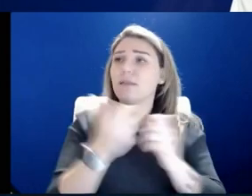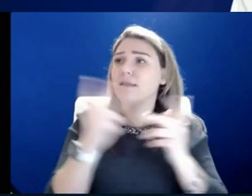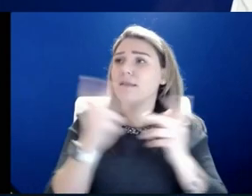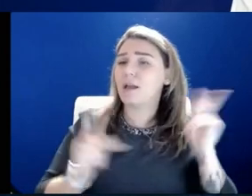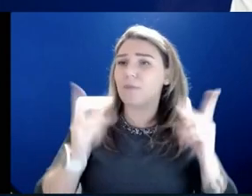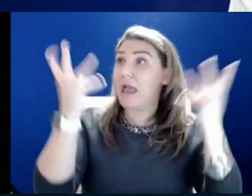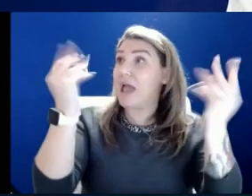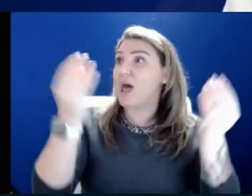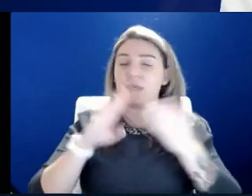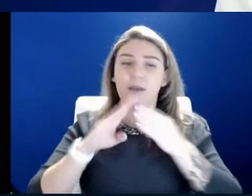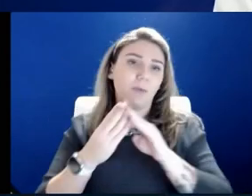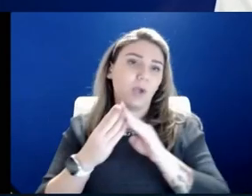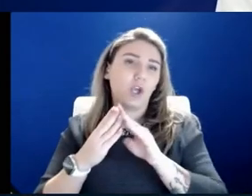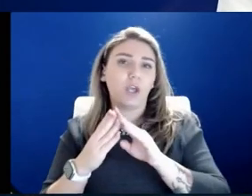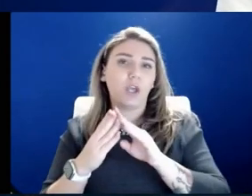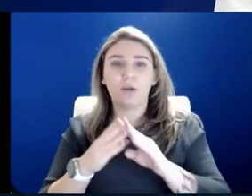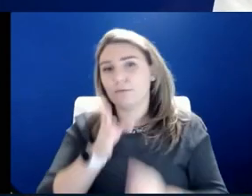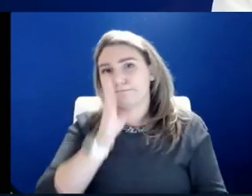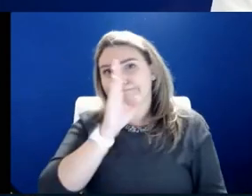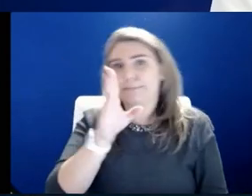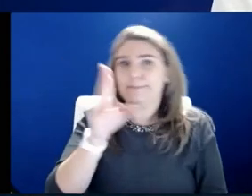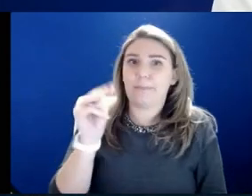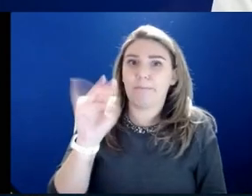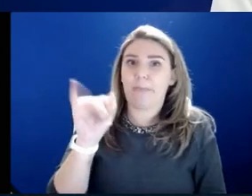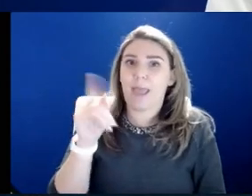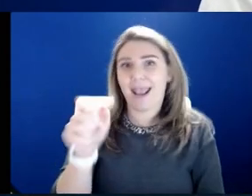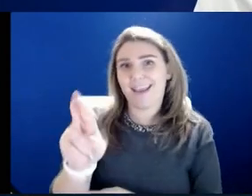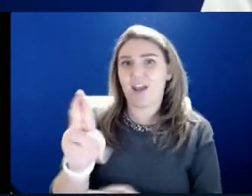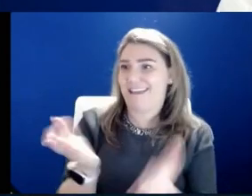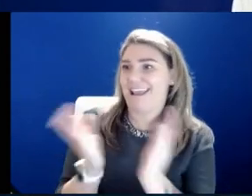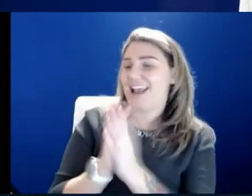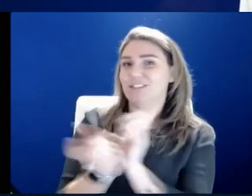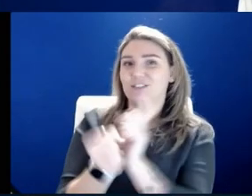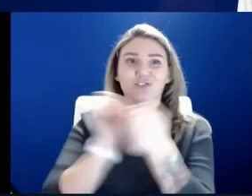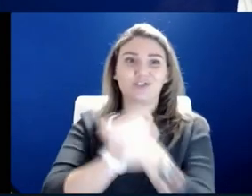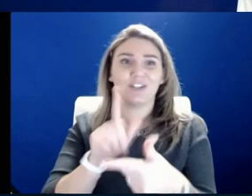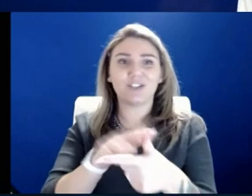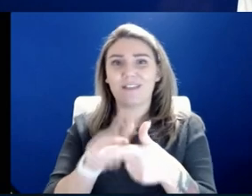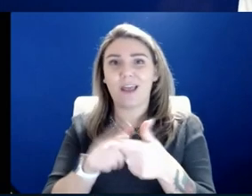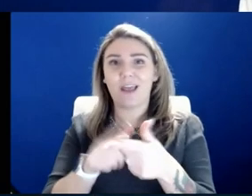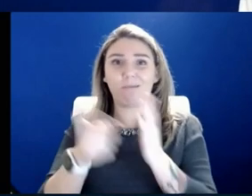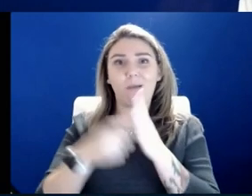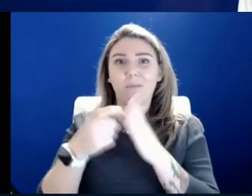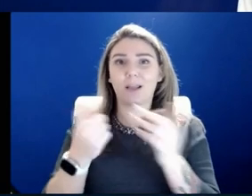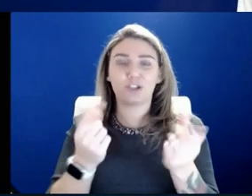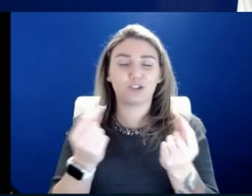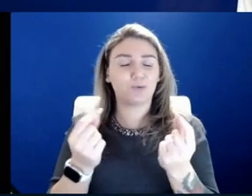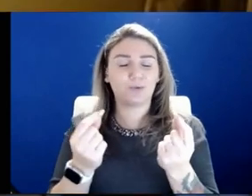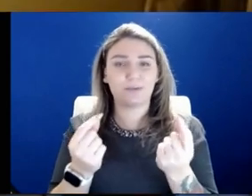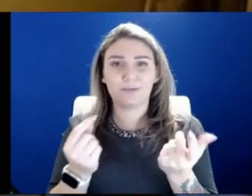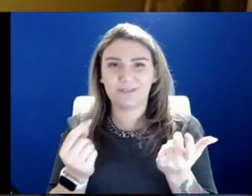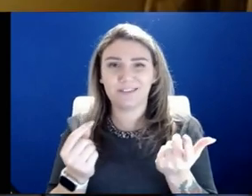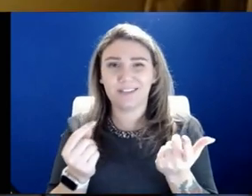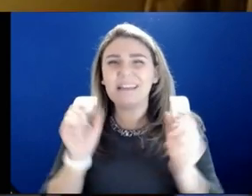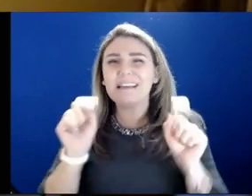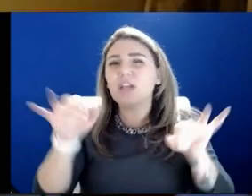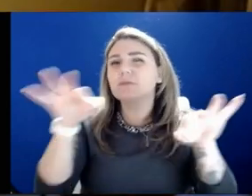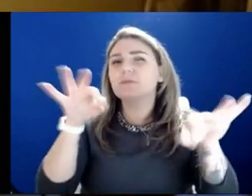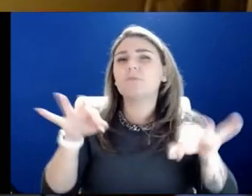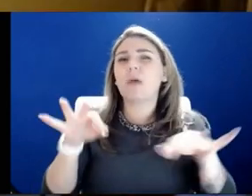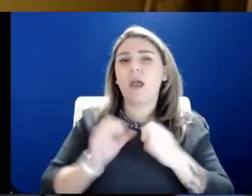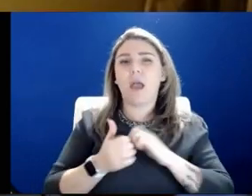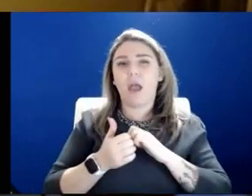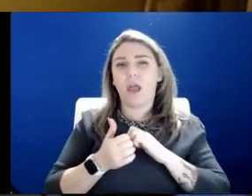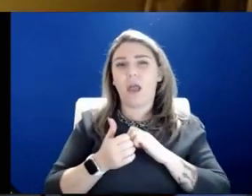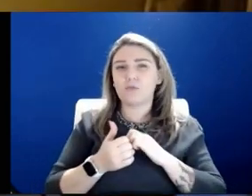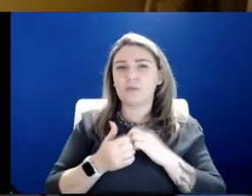you go to the mayor, you ask them to make the changes and they can just do it like that. Could you help her understand how that works on a state level?